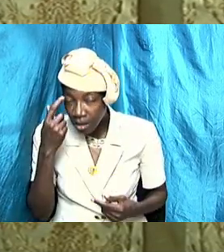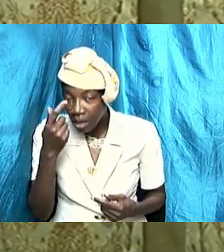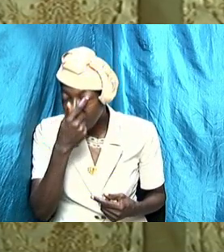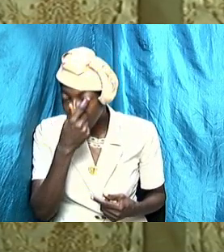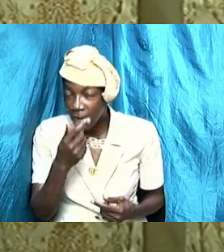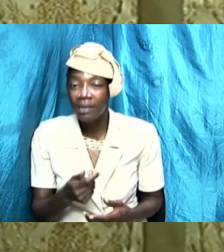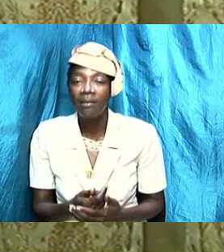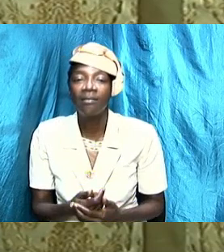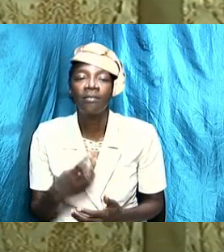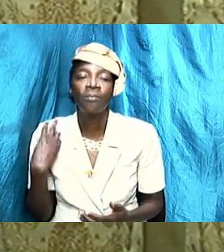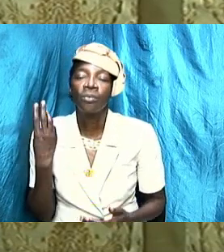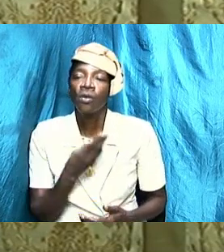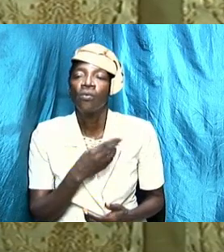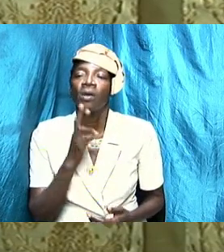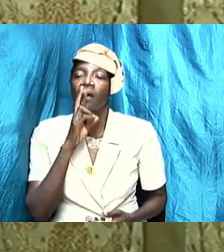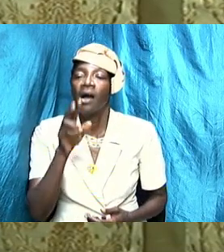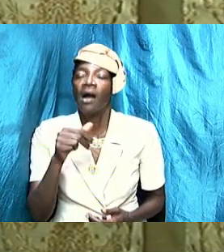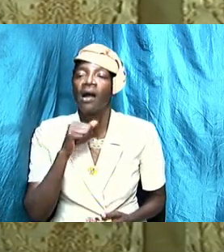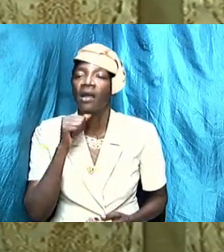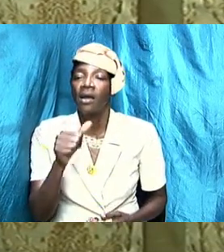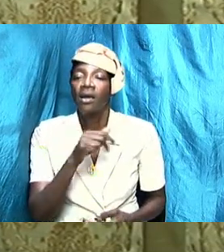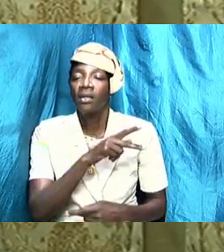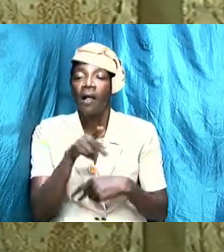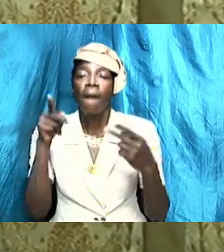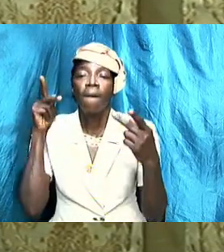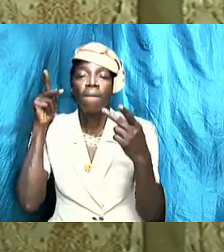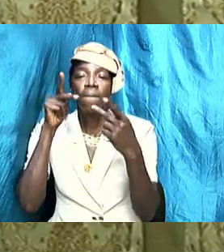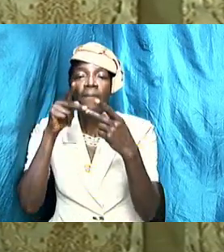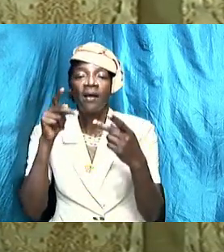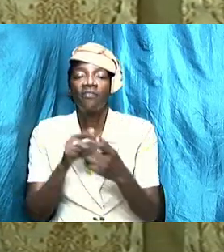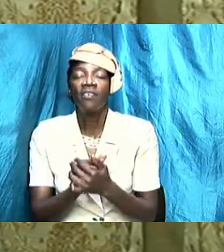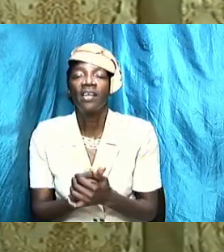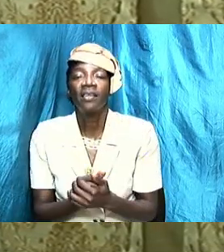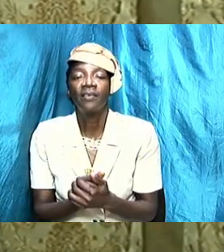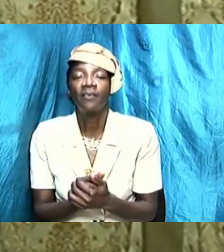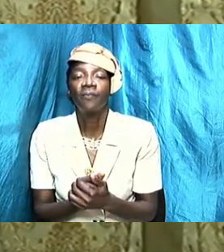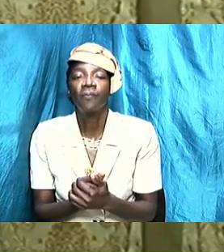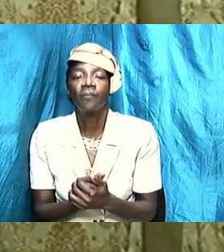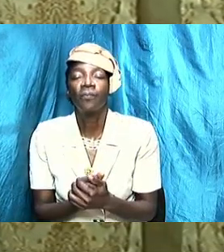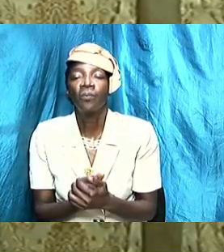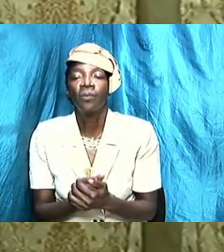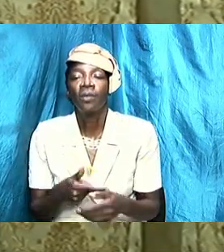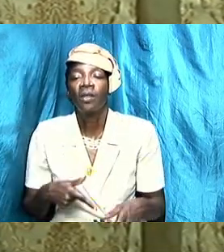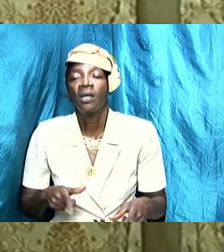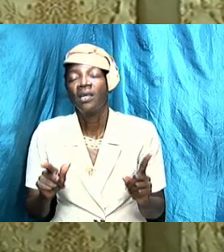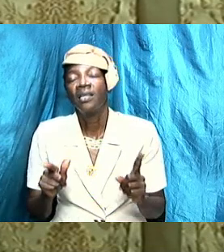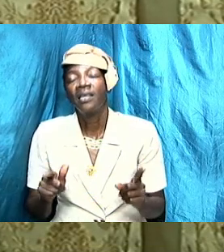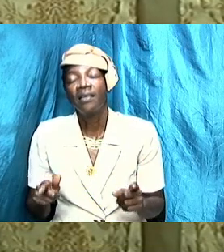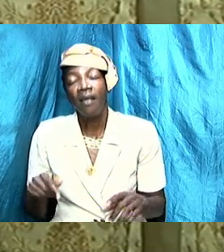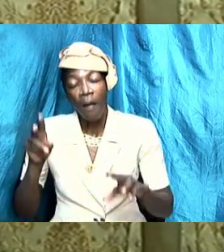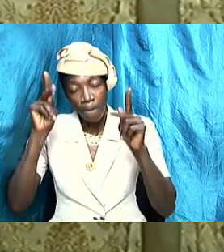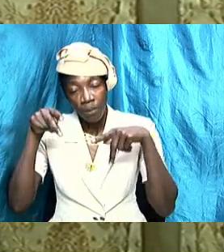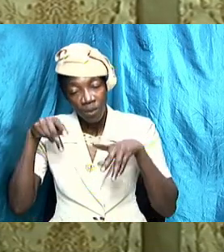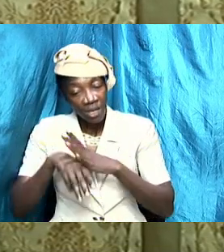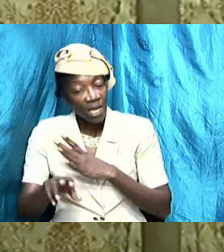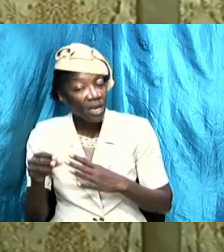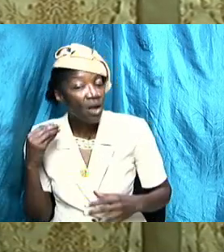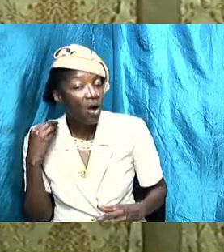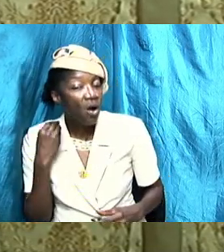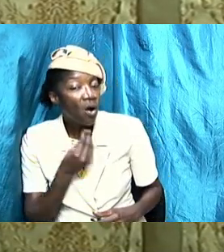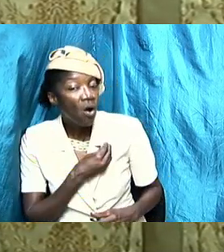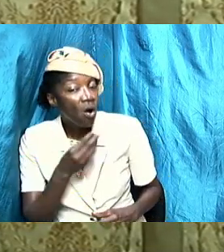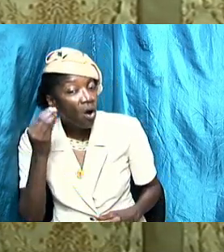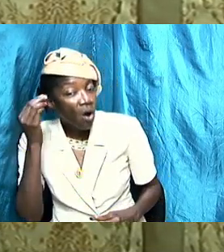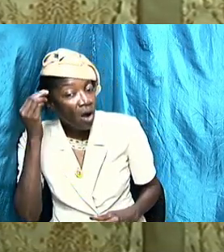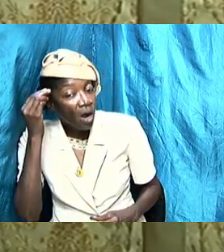we are not perfect so let's rivet it in our minds that there